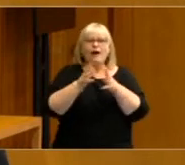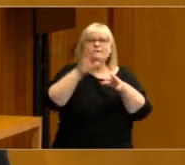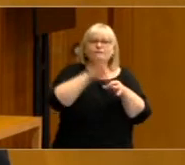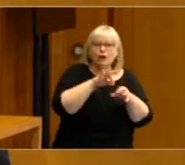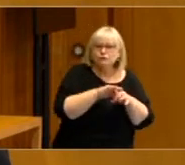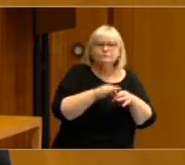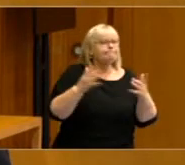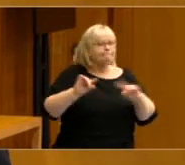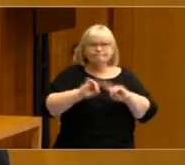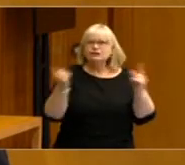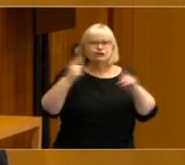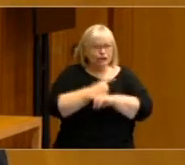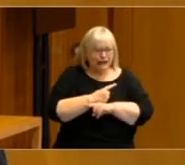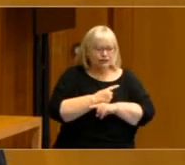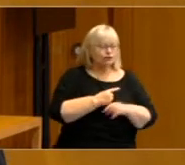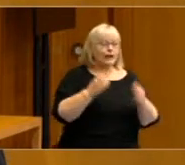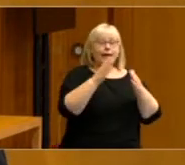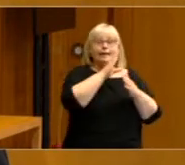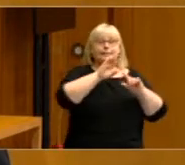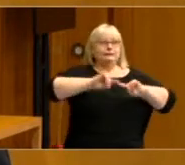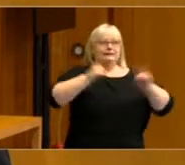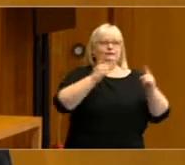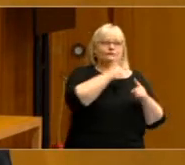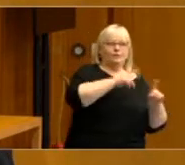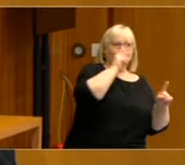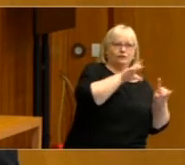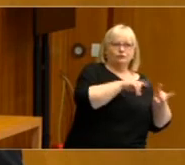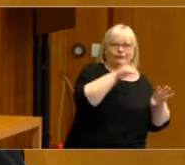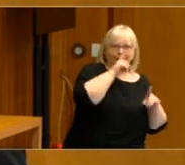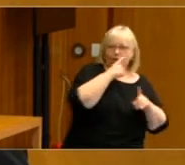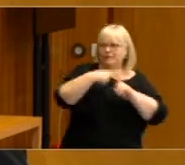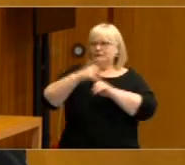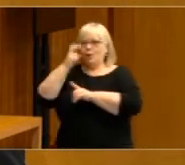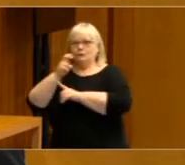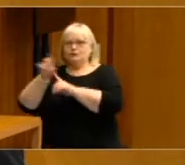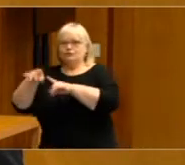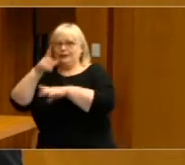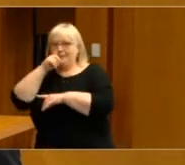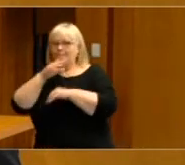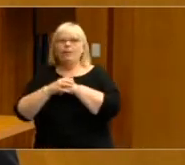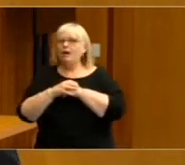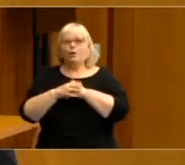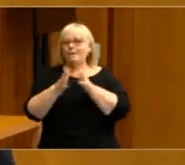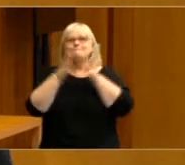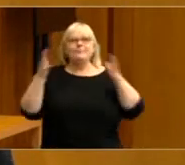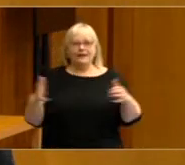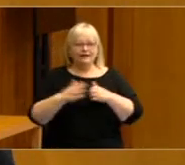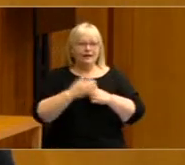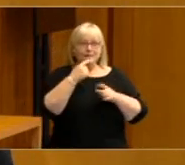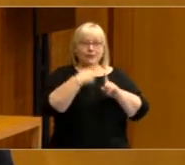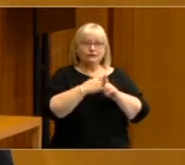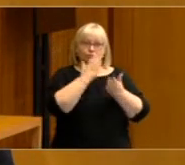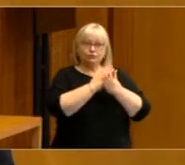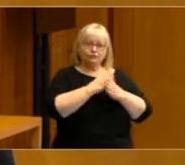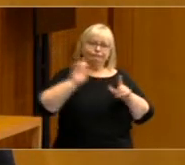Australians has never been greater. Partisanship has reached record lows. And all this is